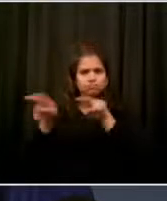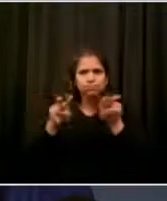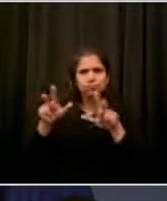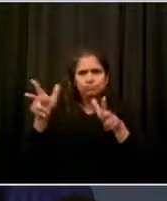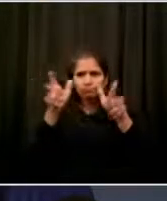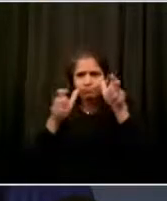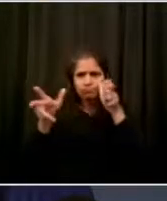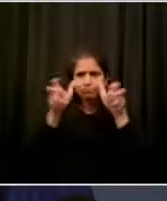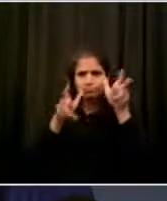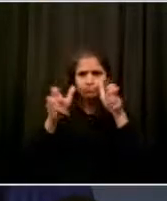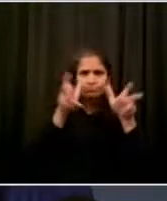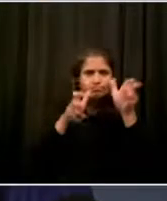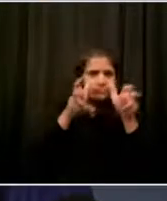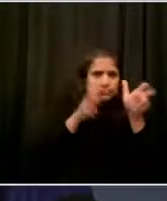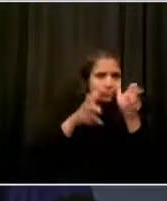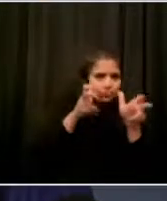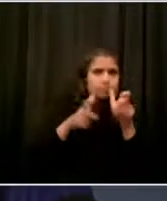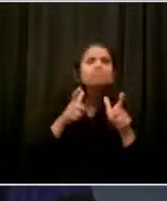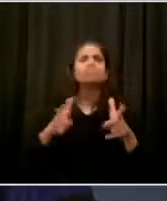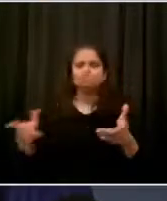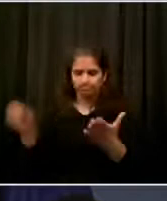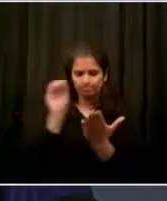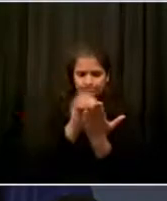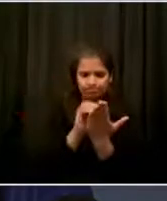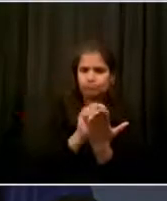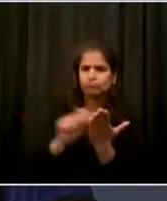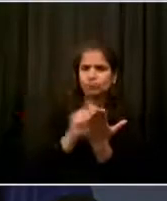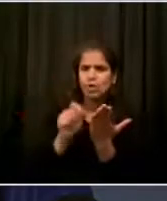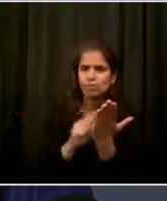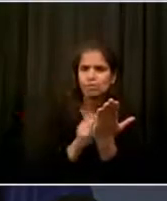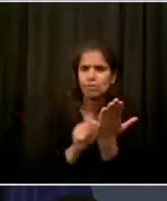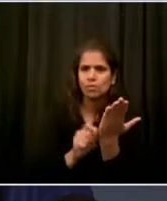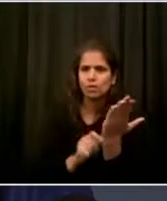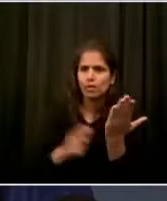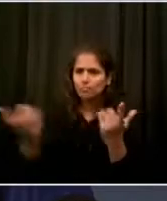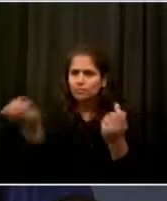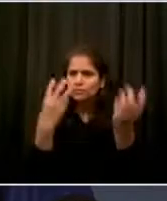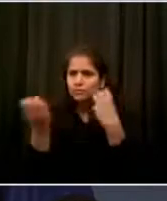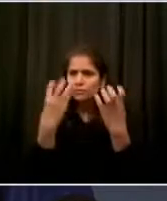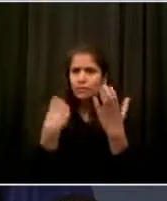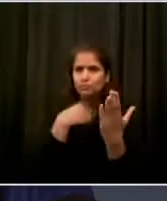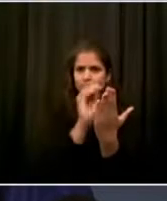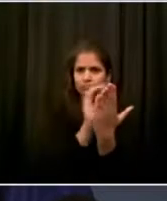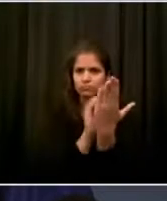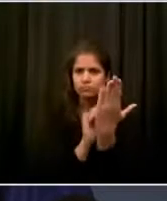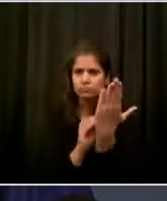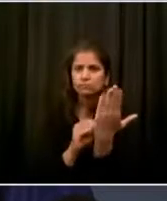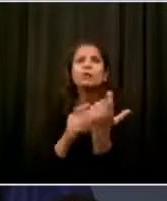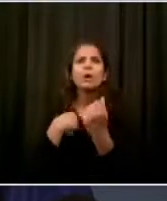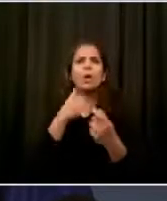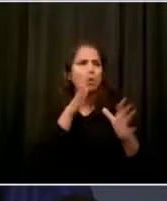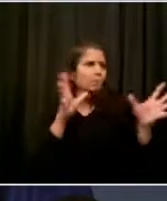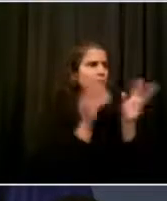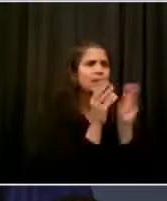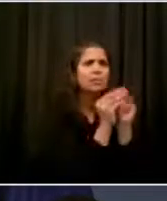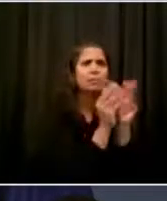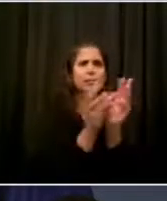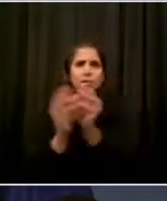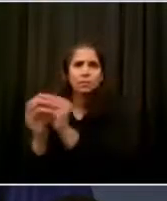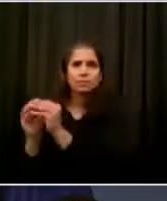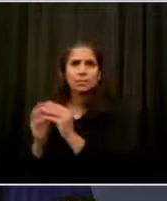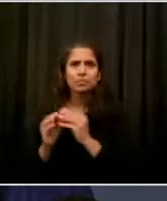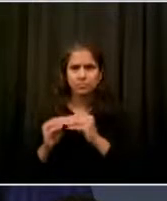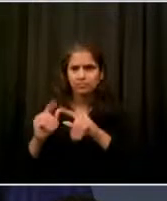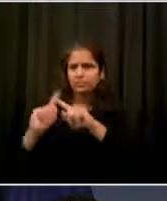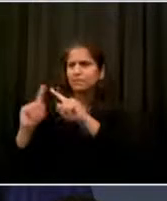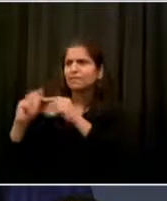I want to thank all of these leaders, all but one of whom are here today gathered with us, and one of whom will